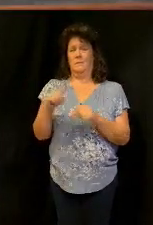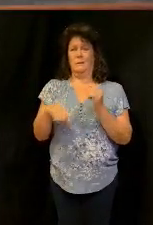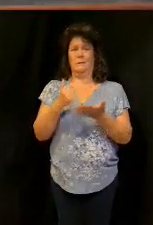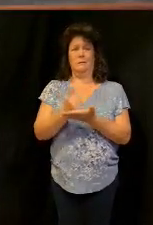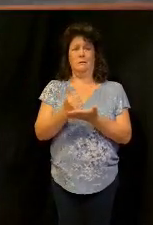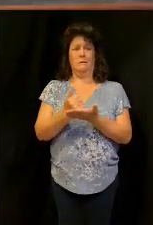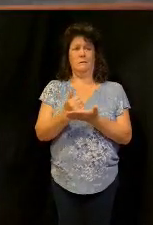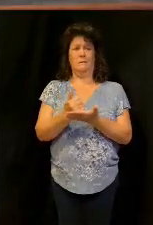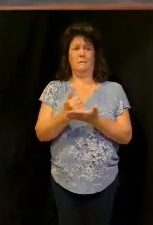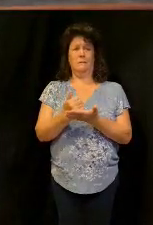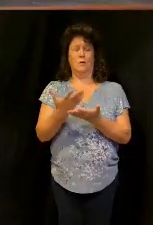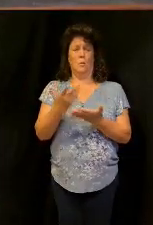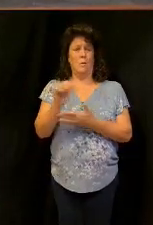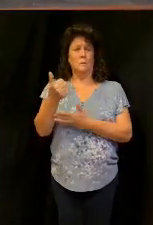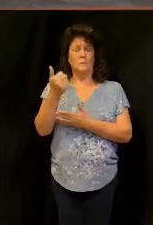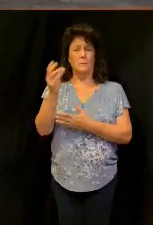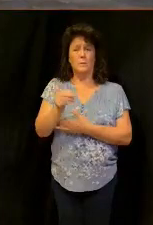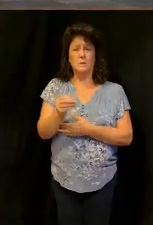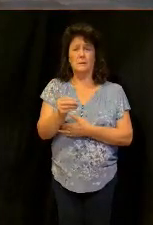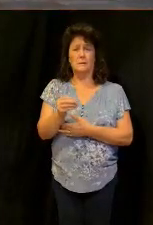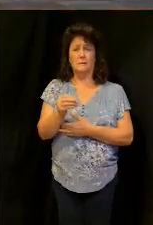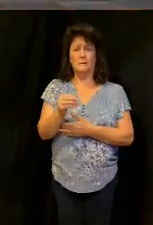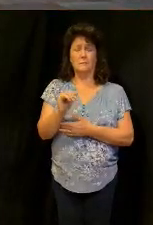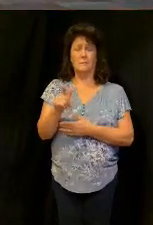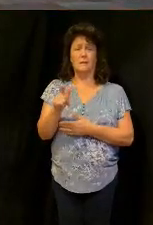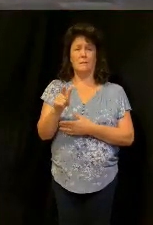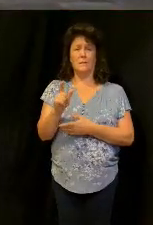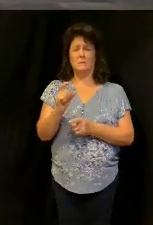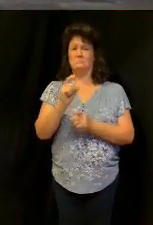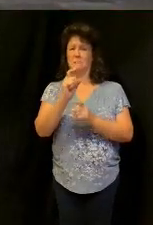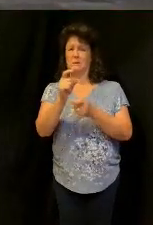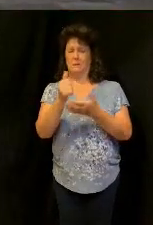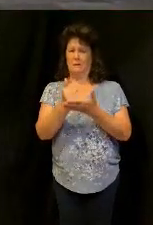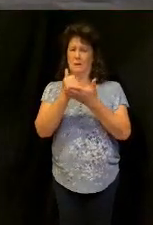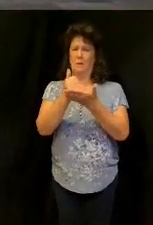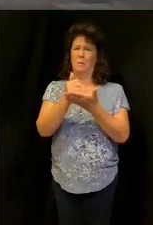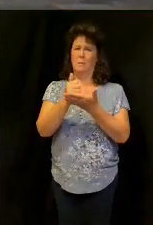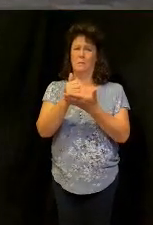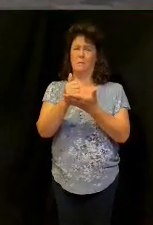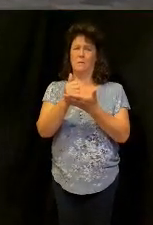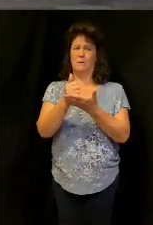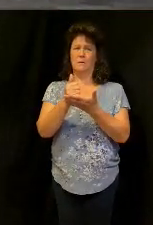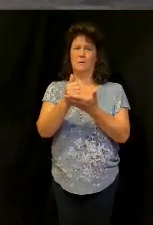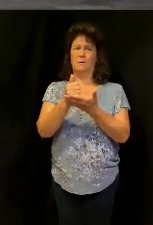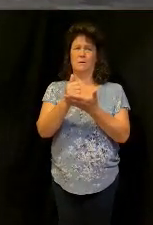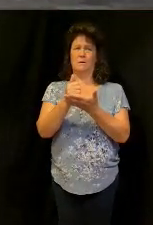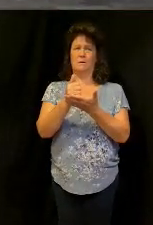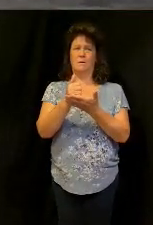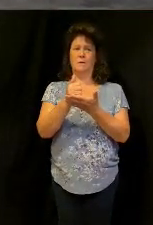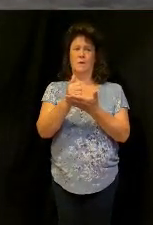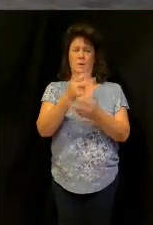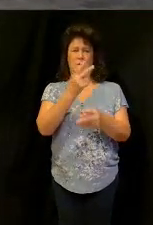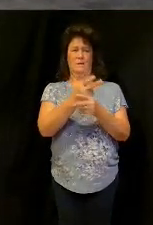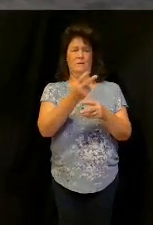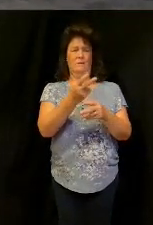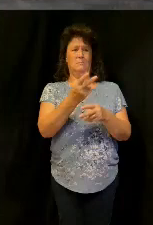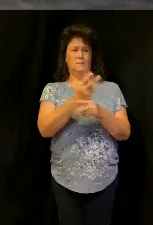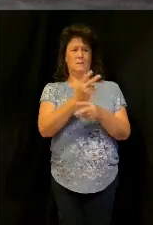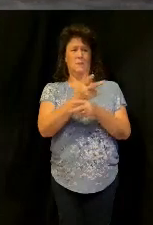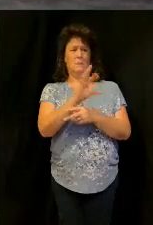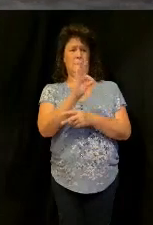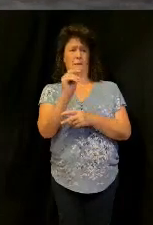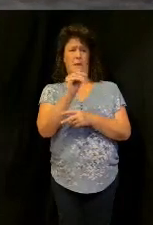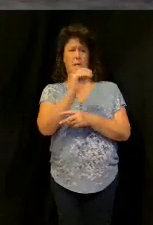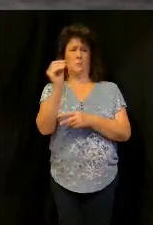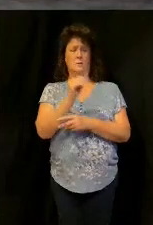just wanting ten percent just want ten percent to go to her to help her and you can have the ninety you can have the ninety